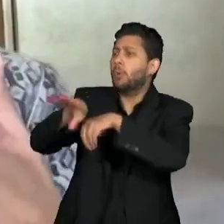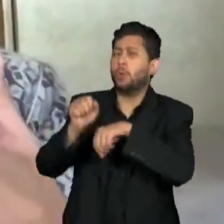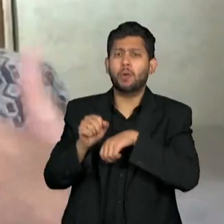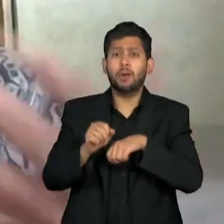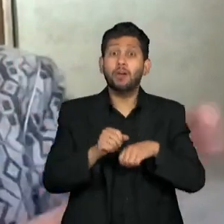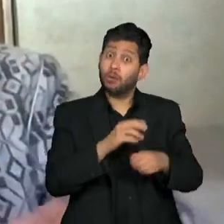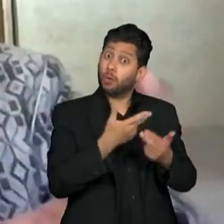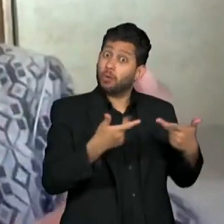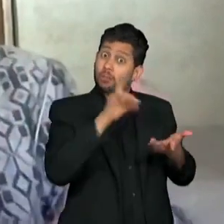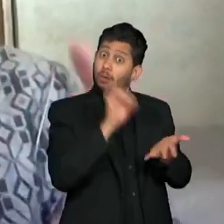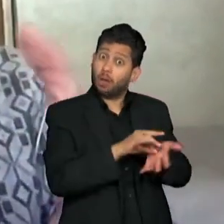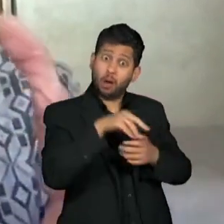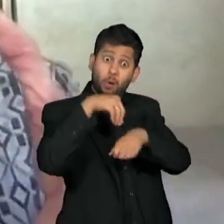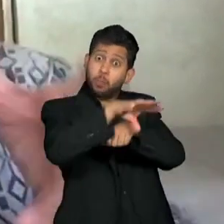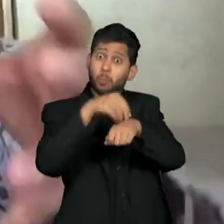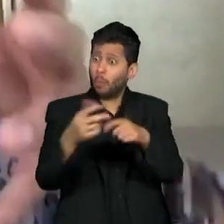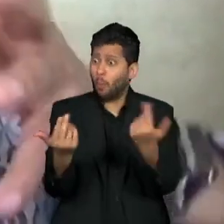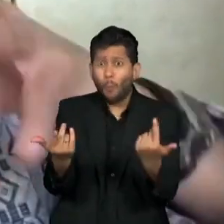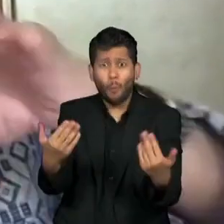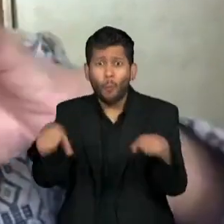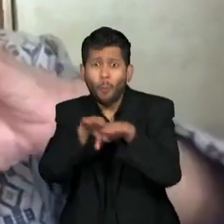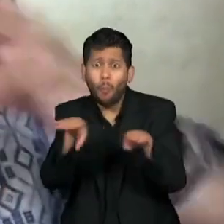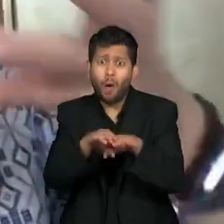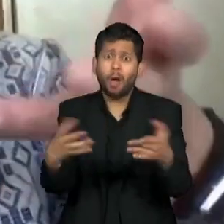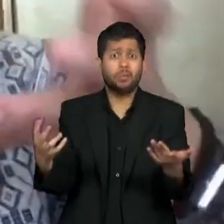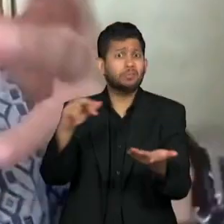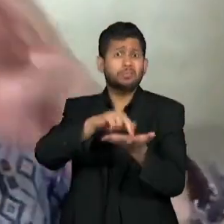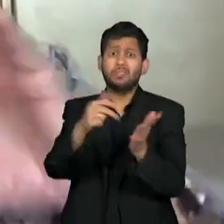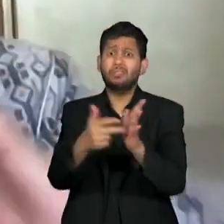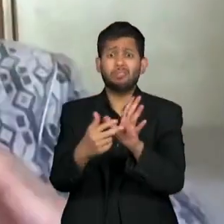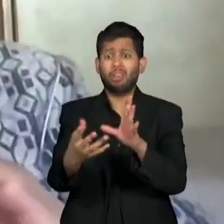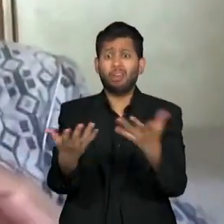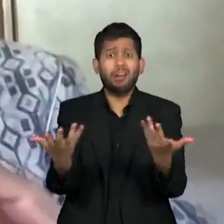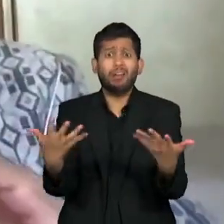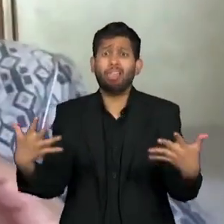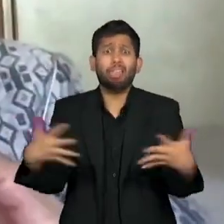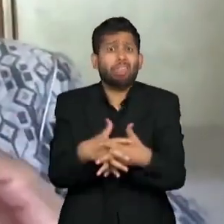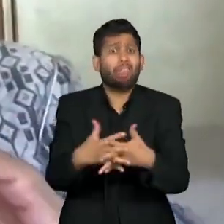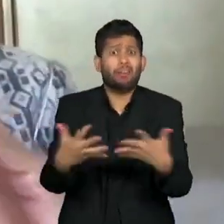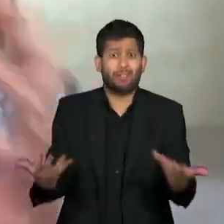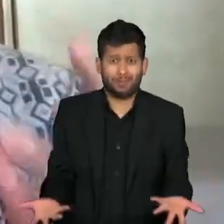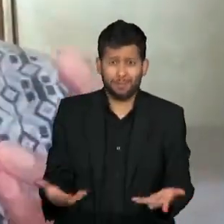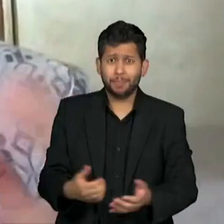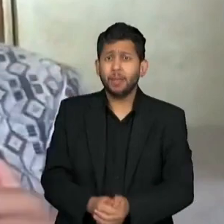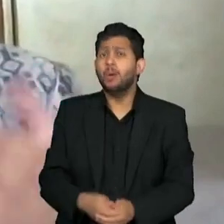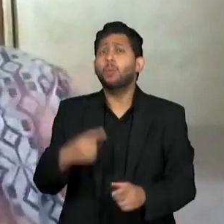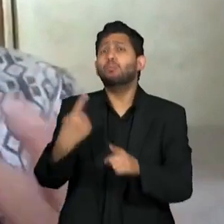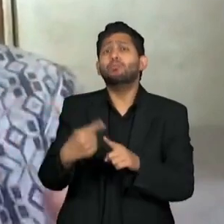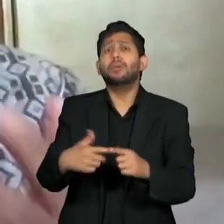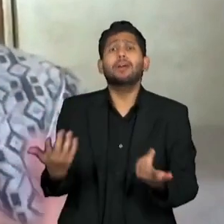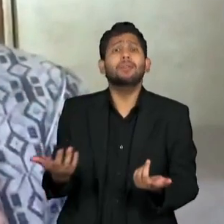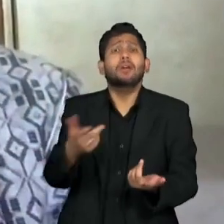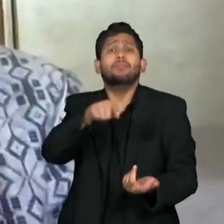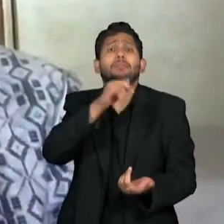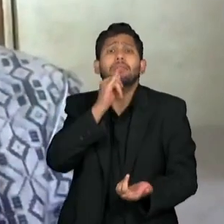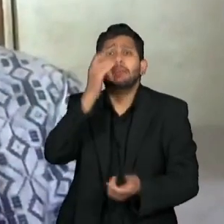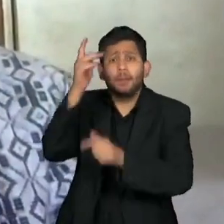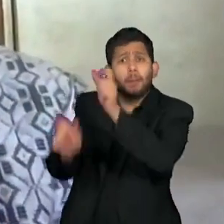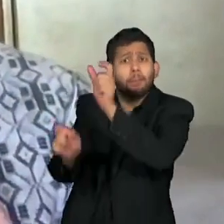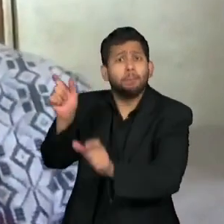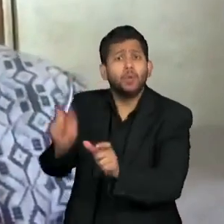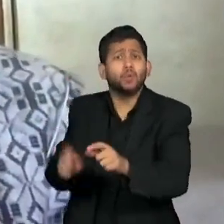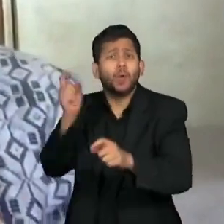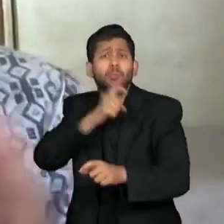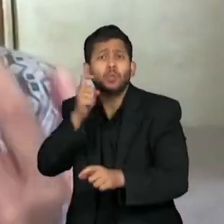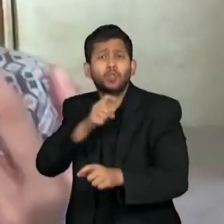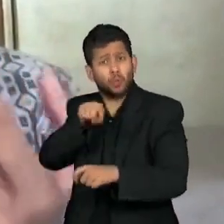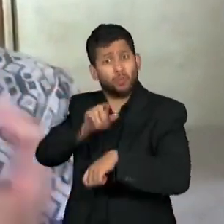Se você não quer dizer, gente